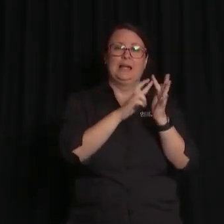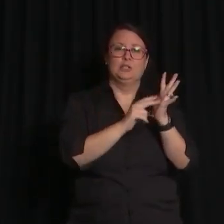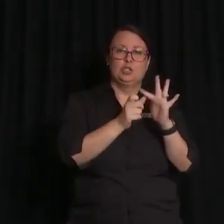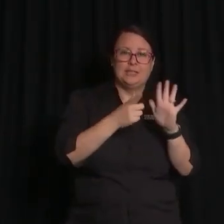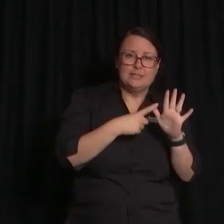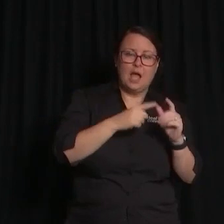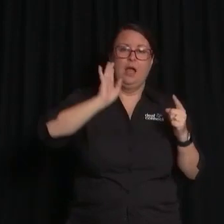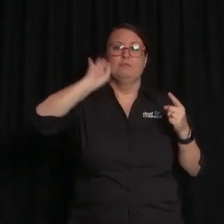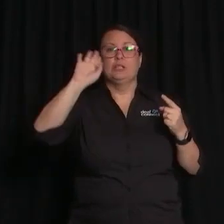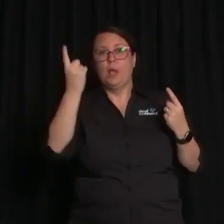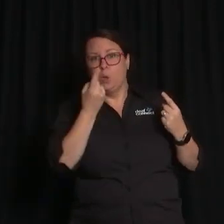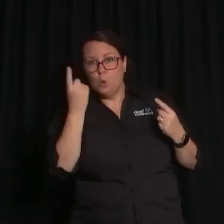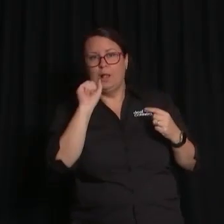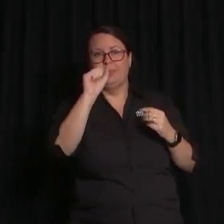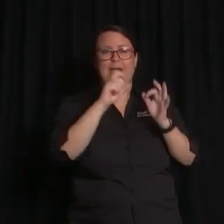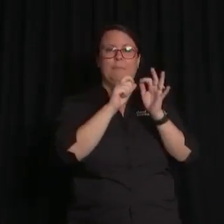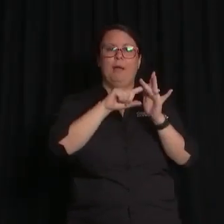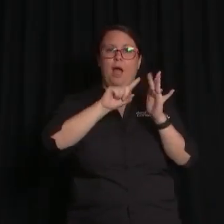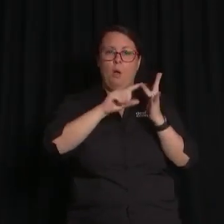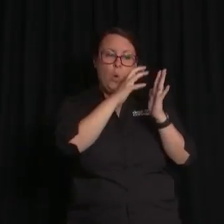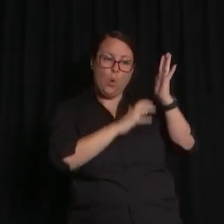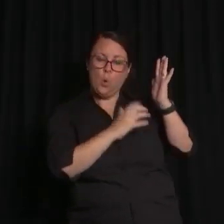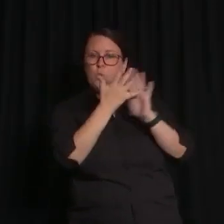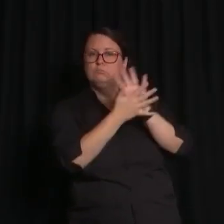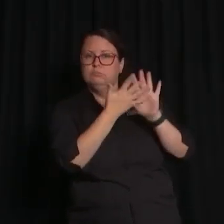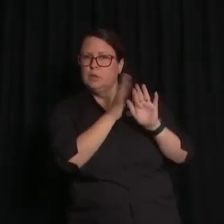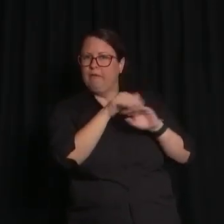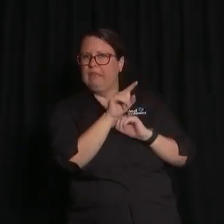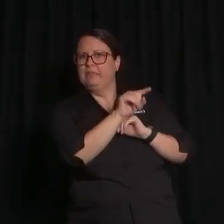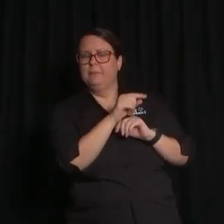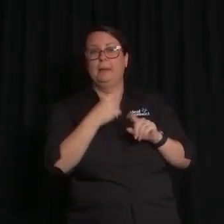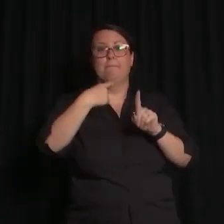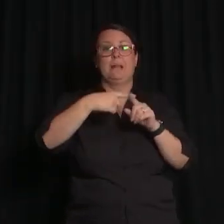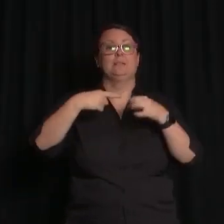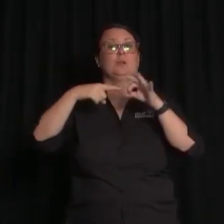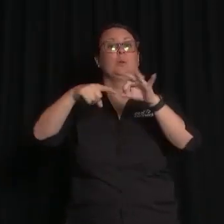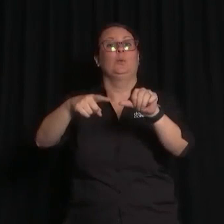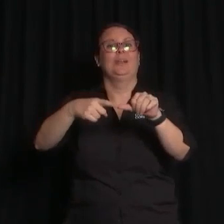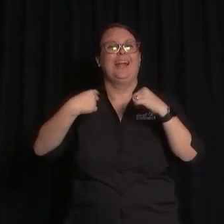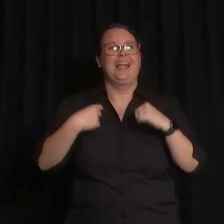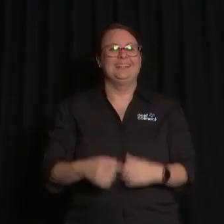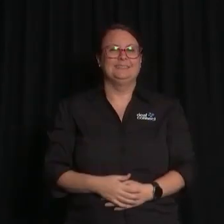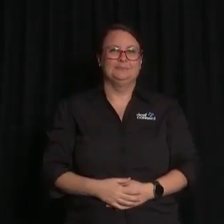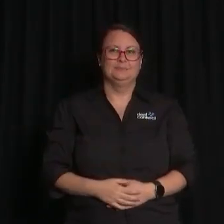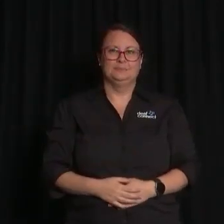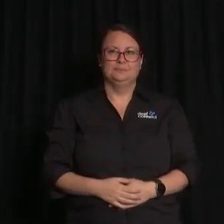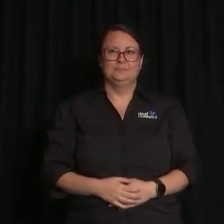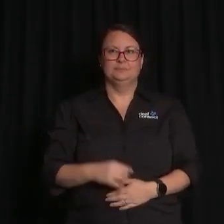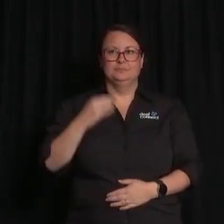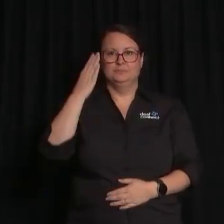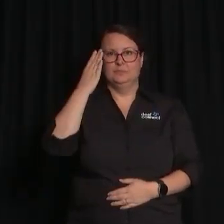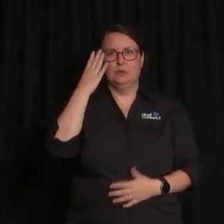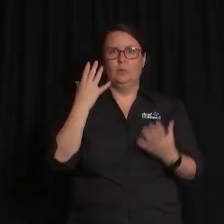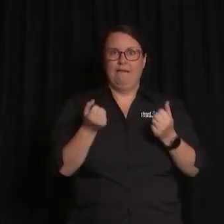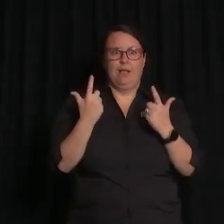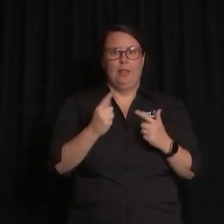their biographies and access to live chat and Q&A. So you can participate. Given the number of people joining us today, we want